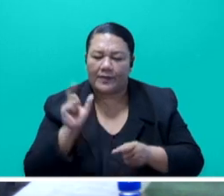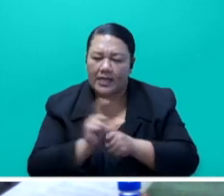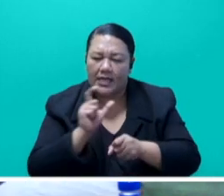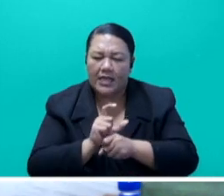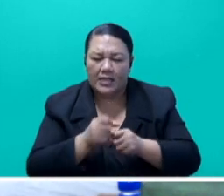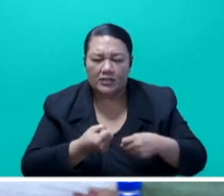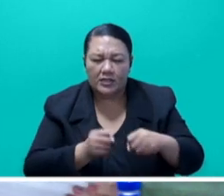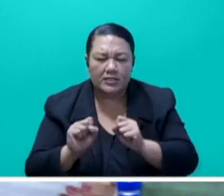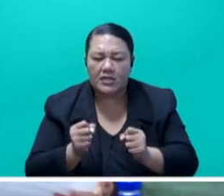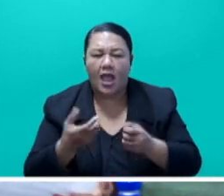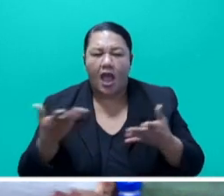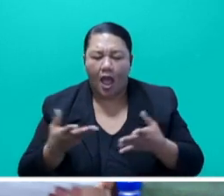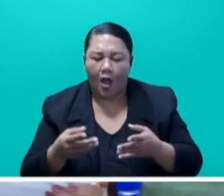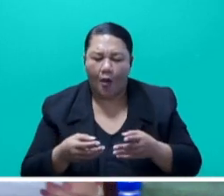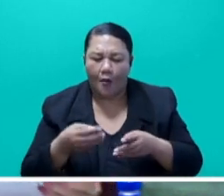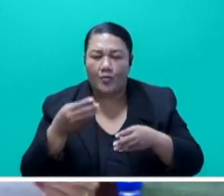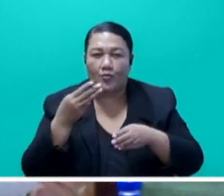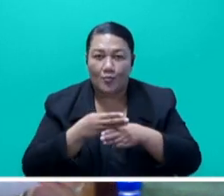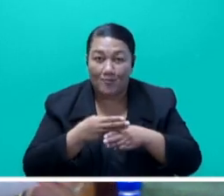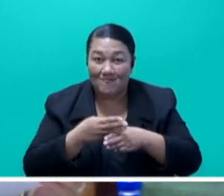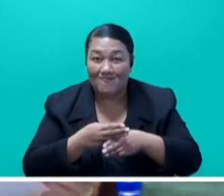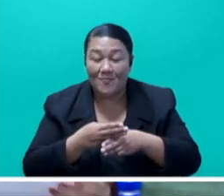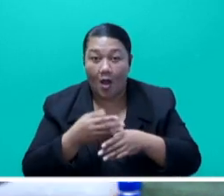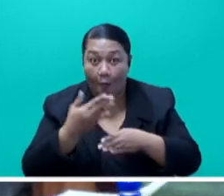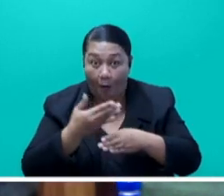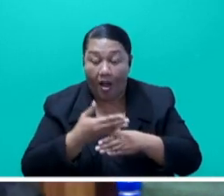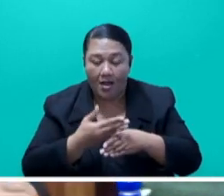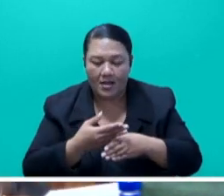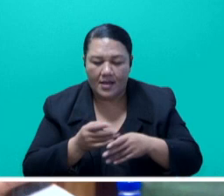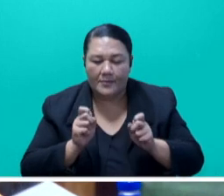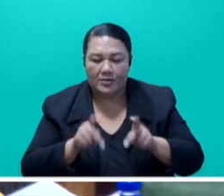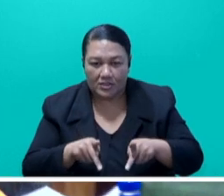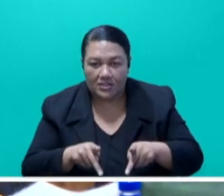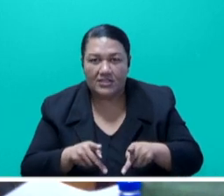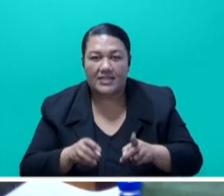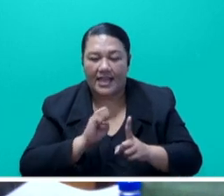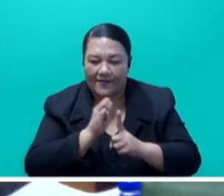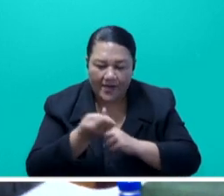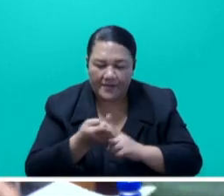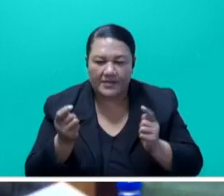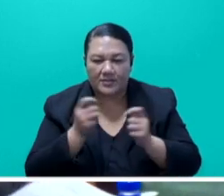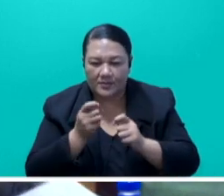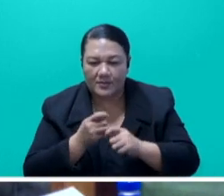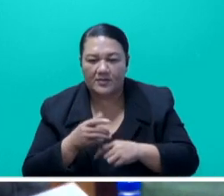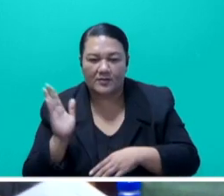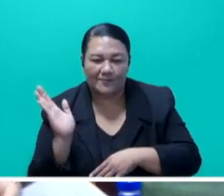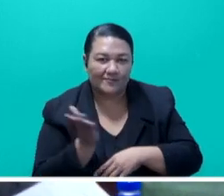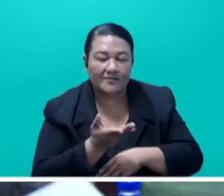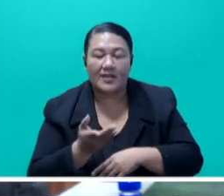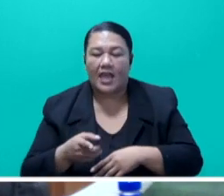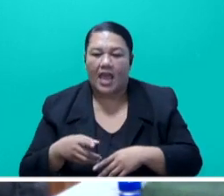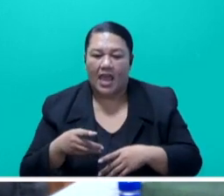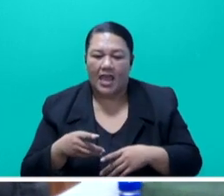jobs, stronger value chains, environmental stewardship, and connecting visitors